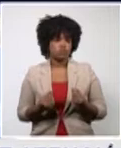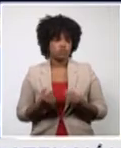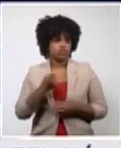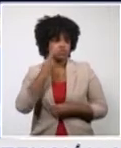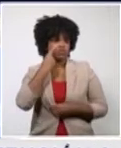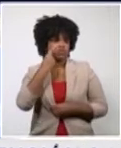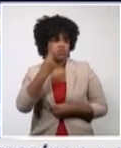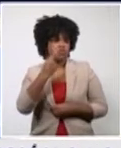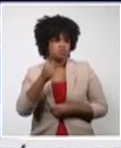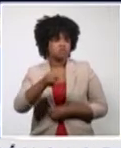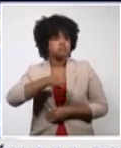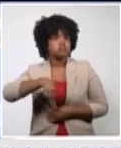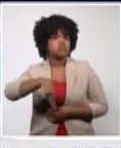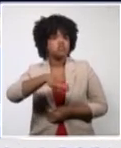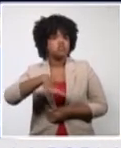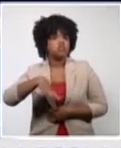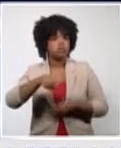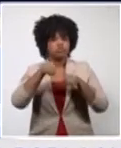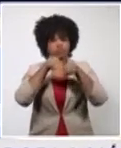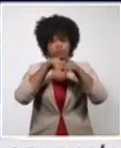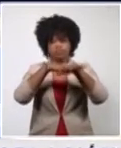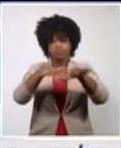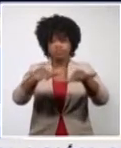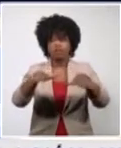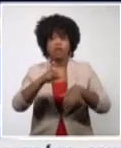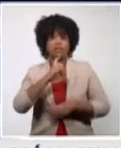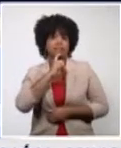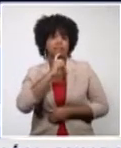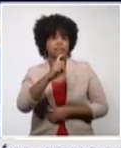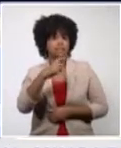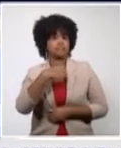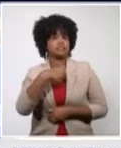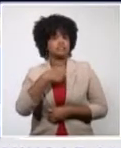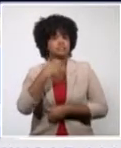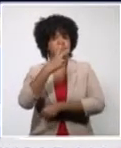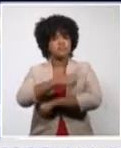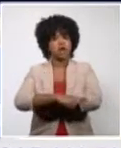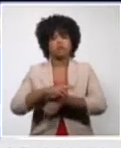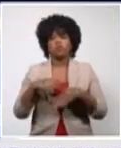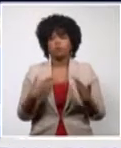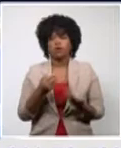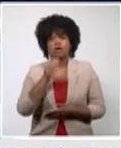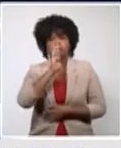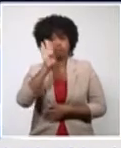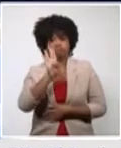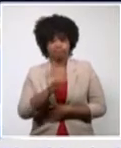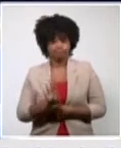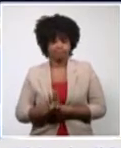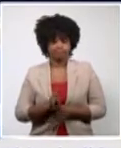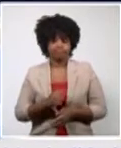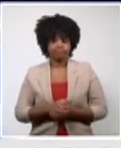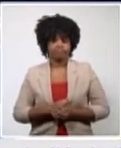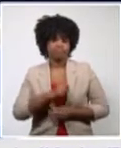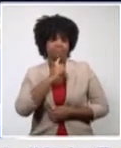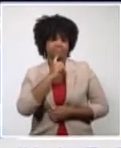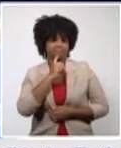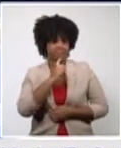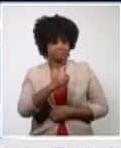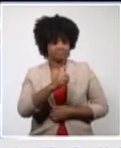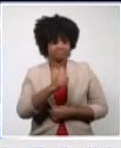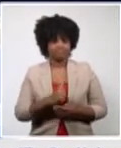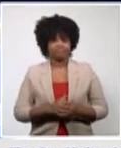epidemiological situation in Brazil. It was highlighted. In